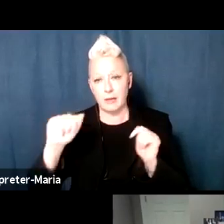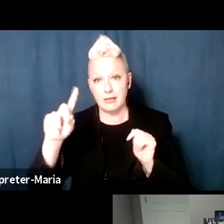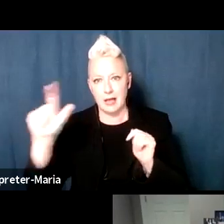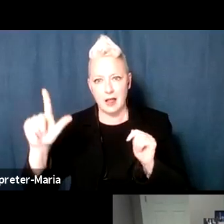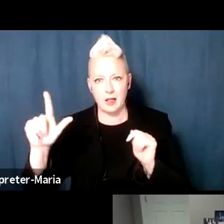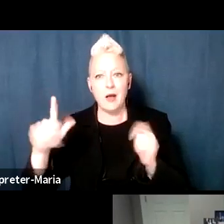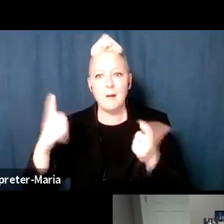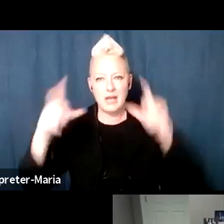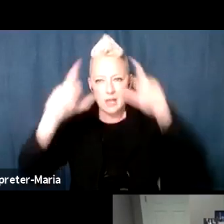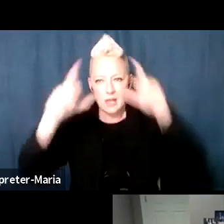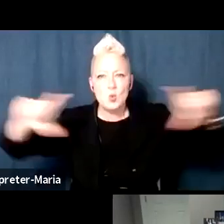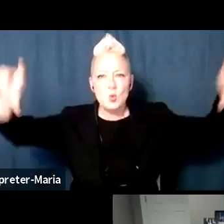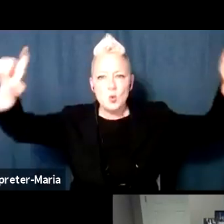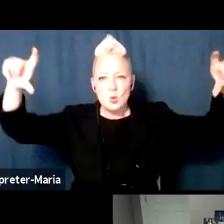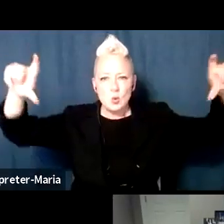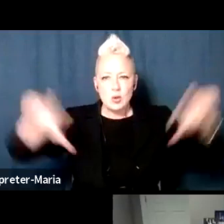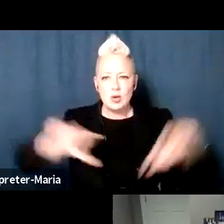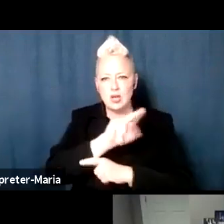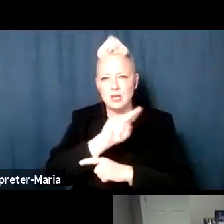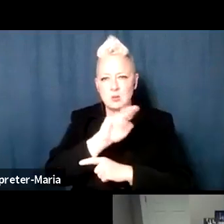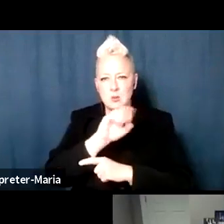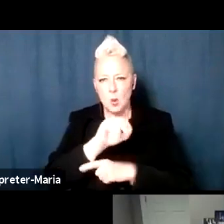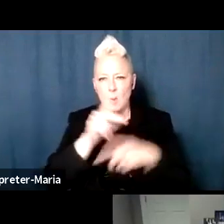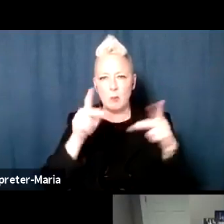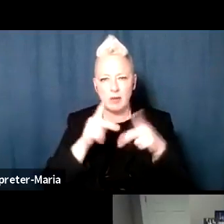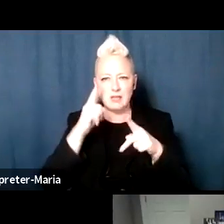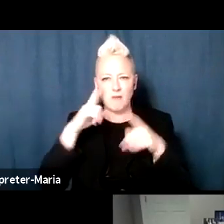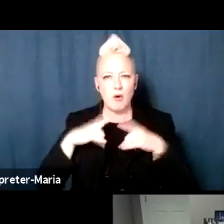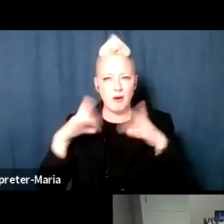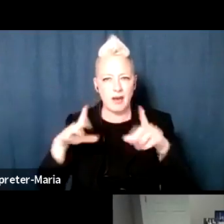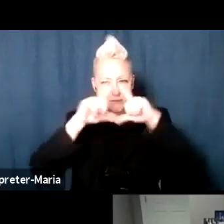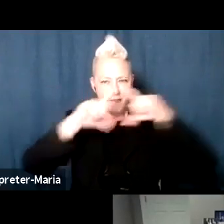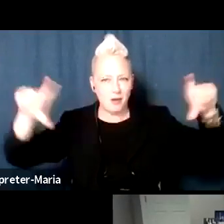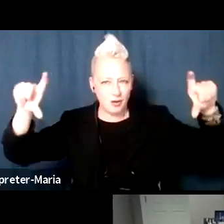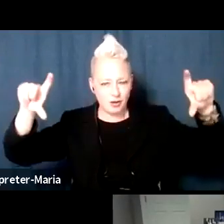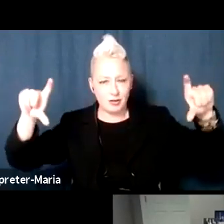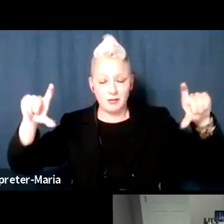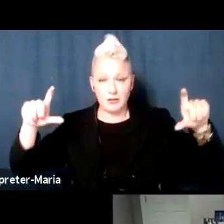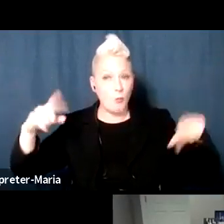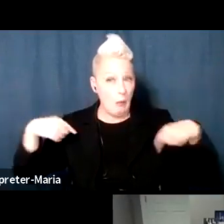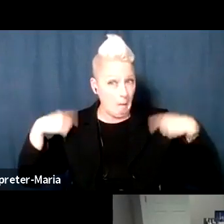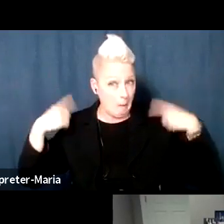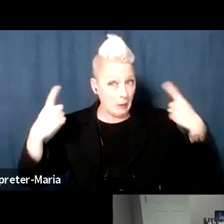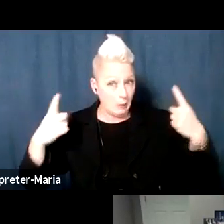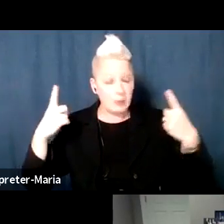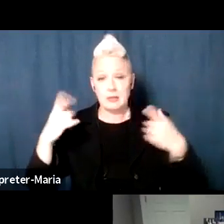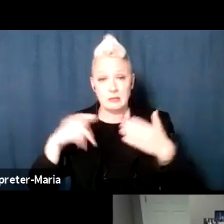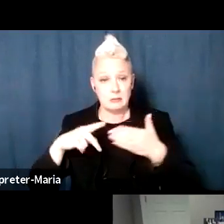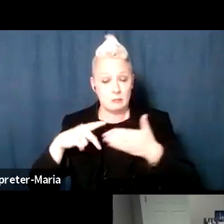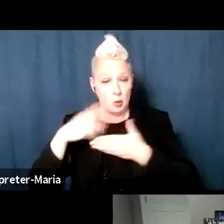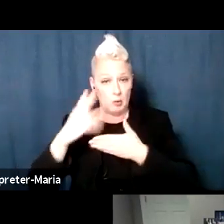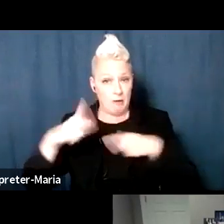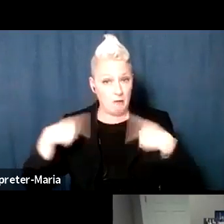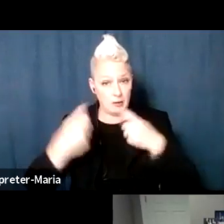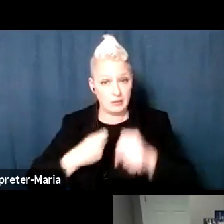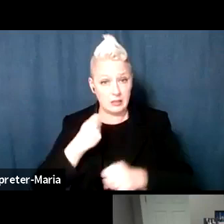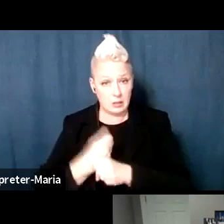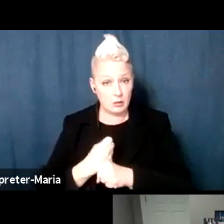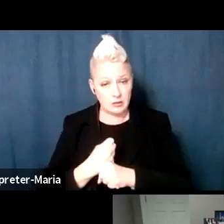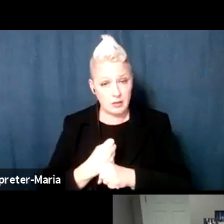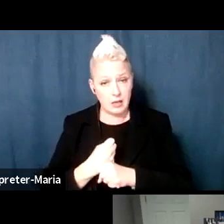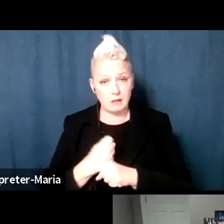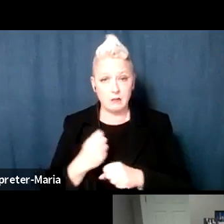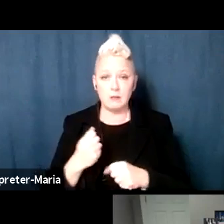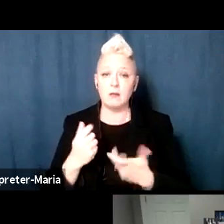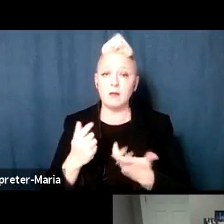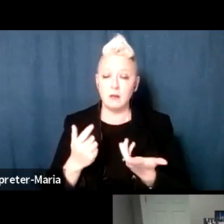Hate banner. This is a program that we've been doing for years. And for the most part, it took